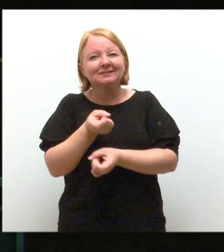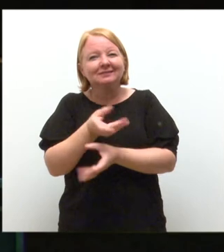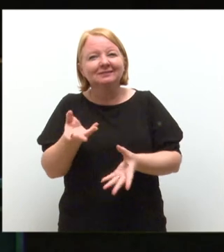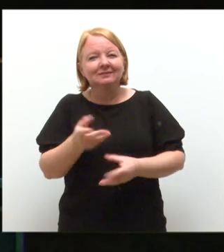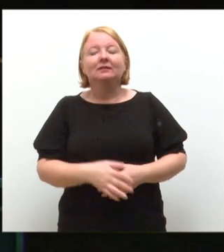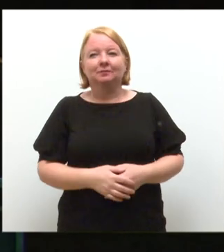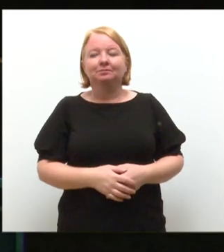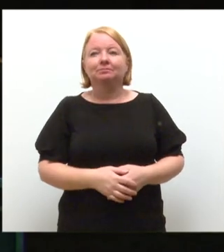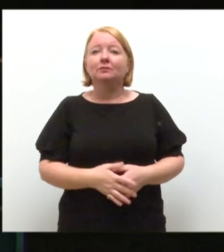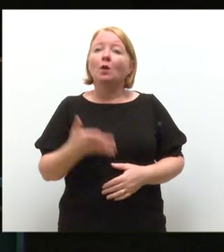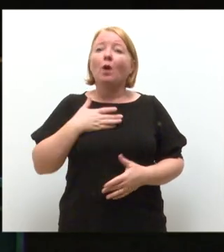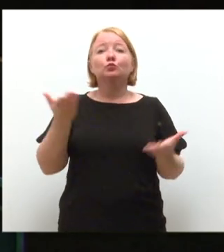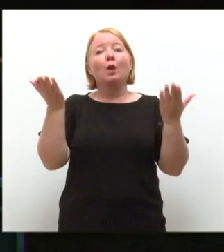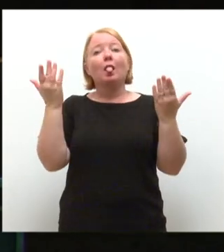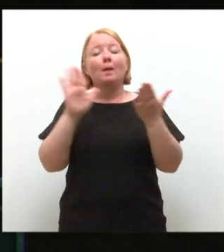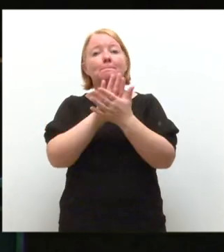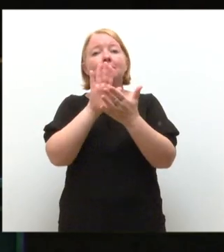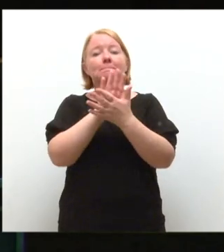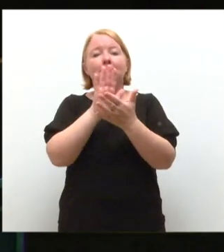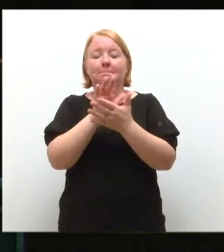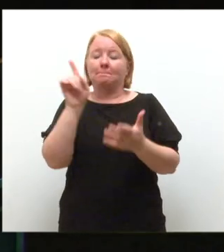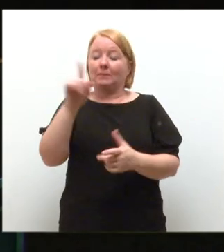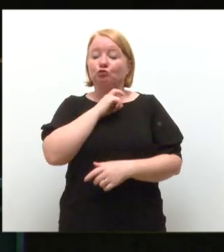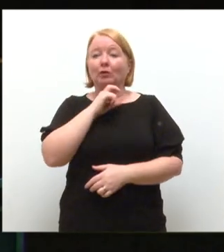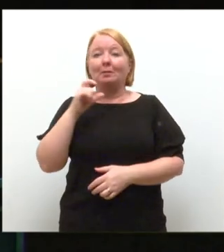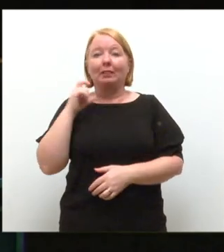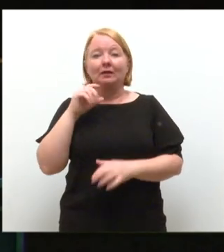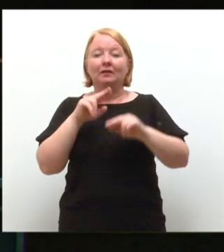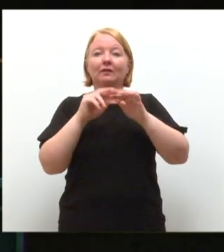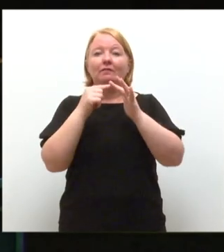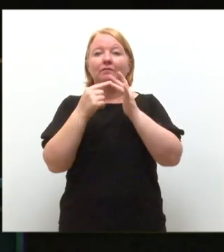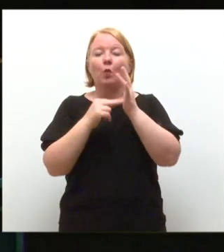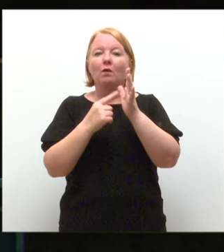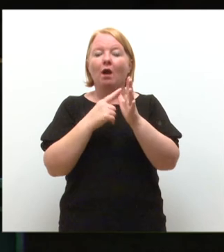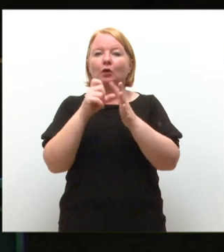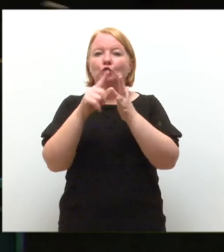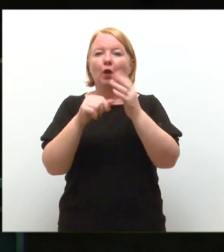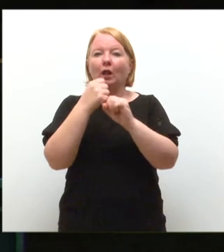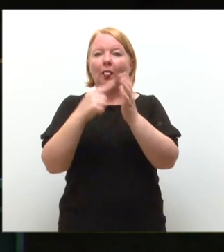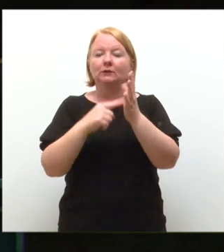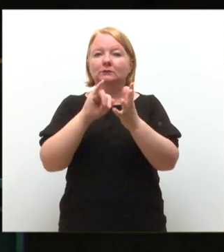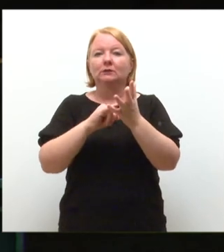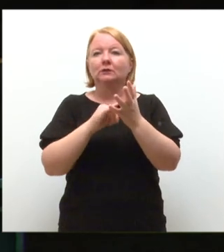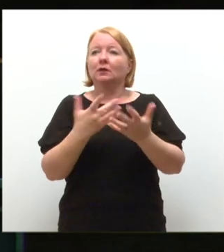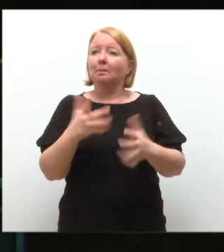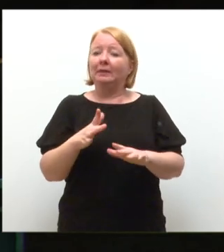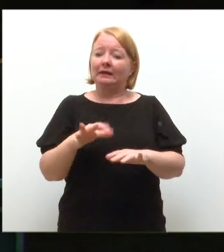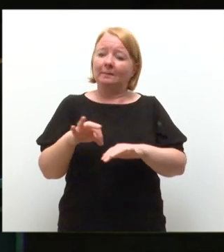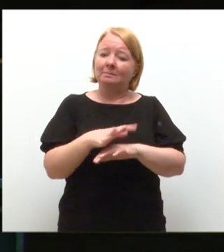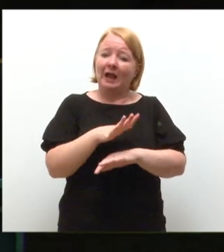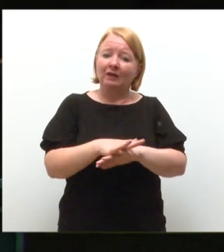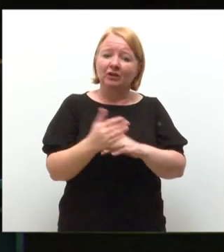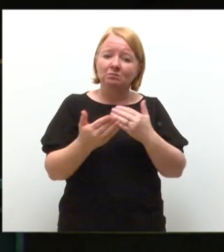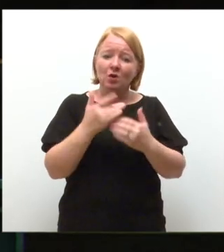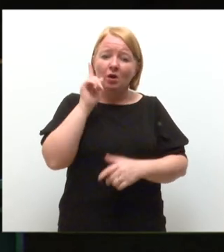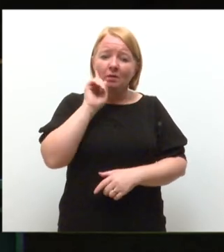I would like you to put your hands together to welcome our chaplain, Fiona Douglas, who is known as married more young people than Madonna,